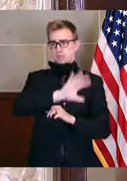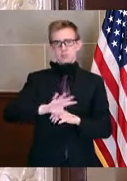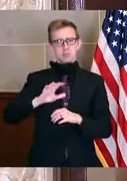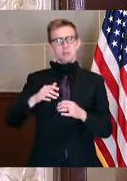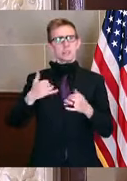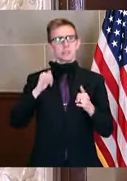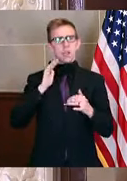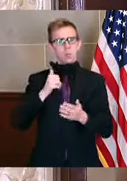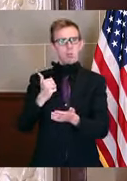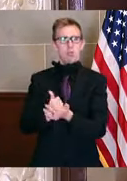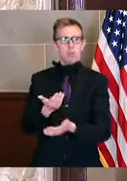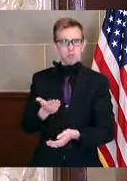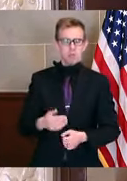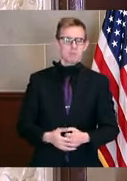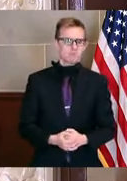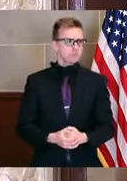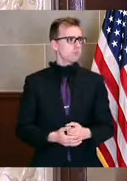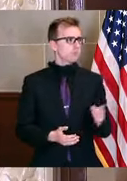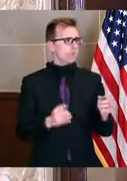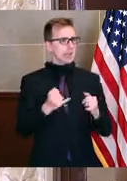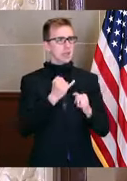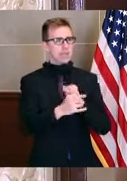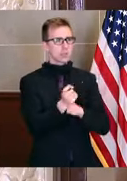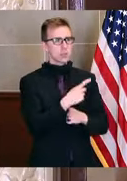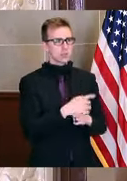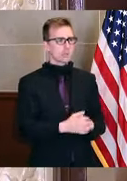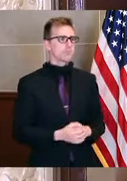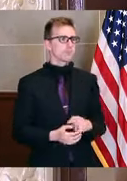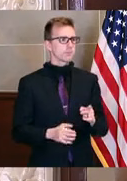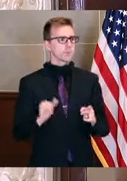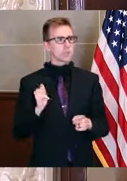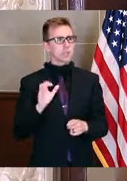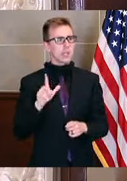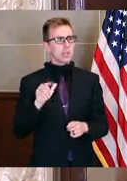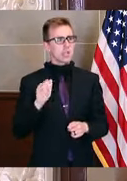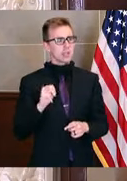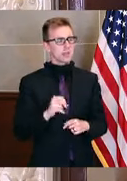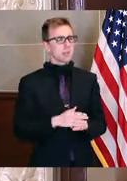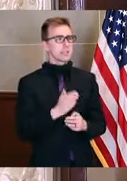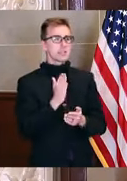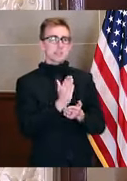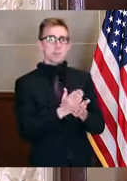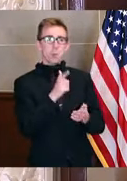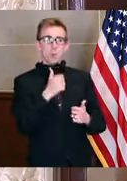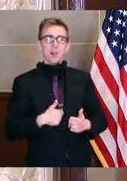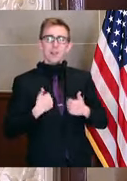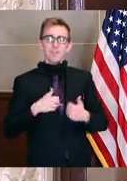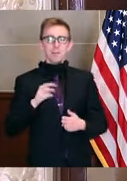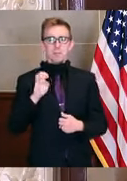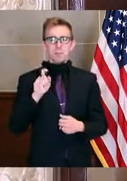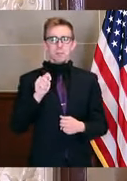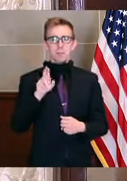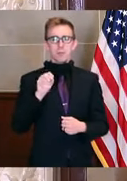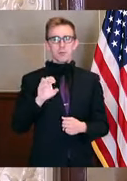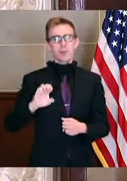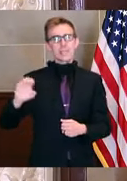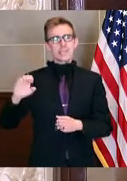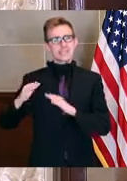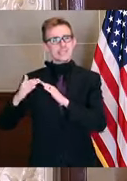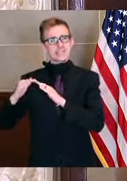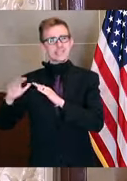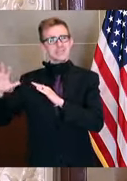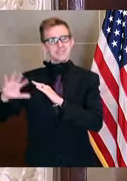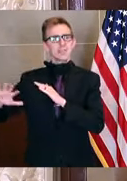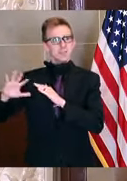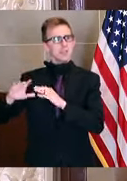that if we do have those hotspots. there's been some confusion from residents who live in the Metro East regarding there.